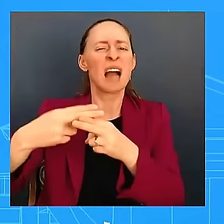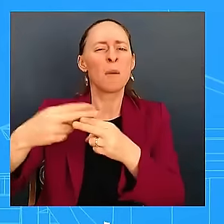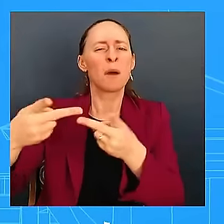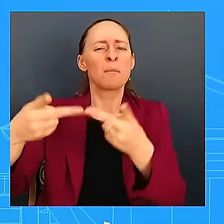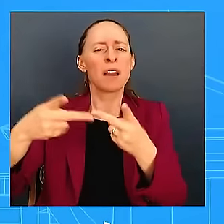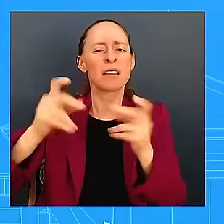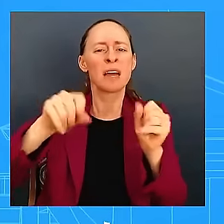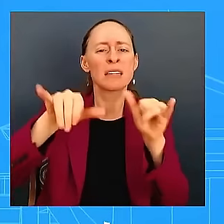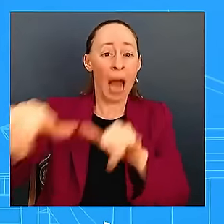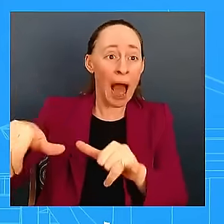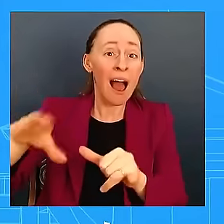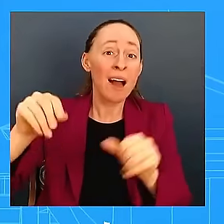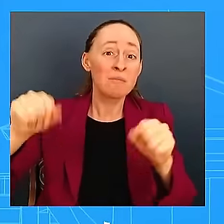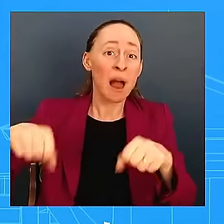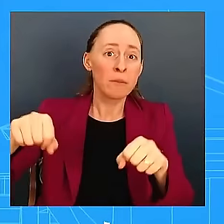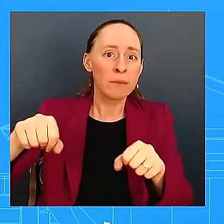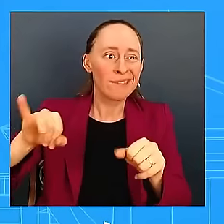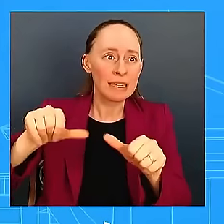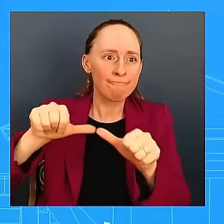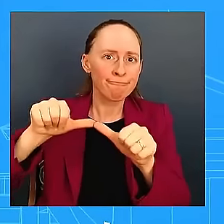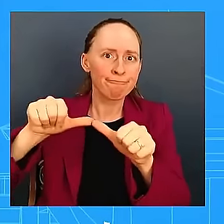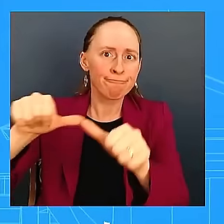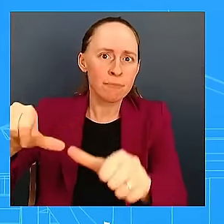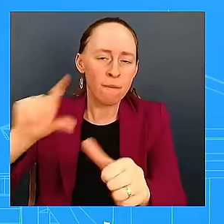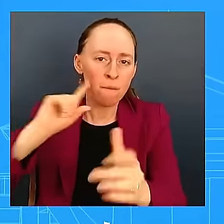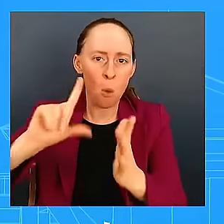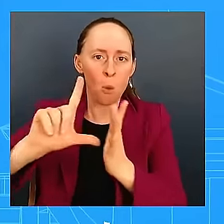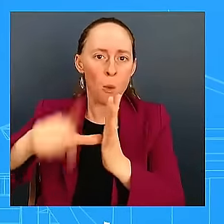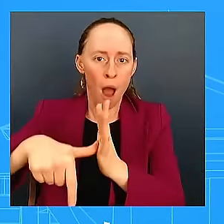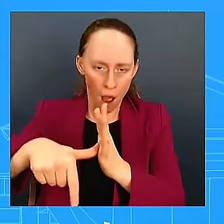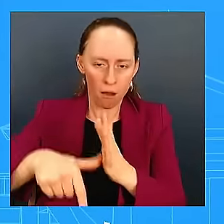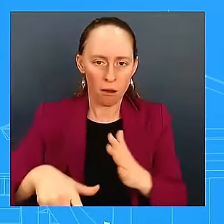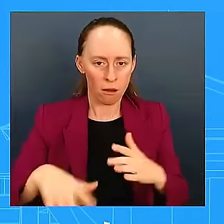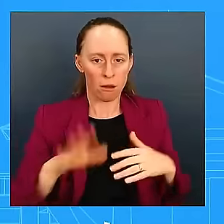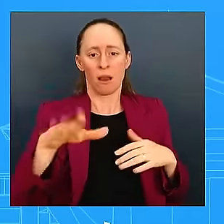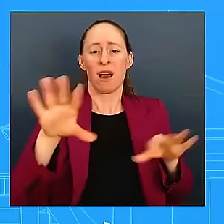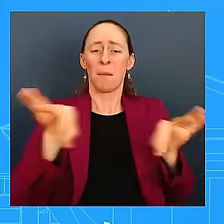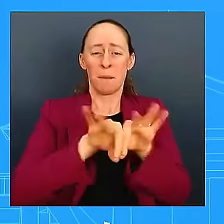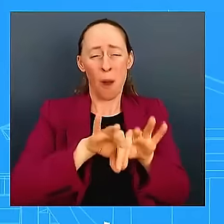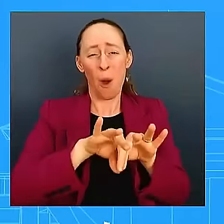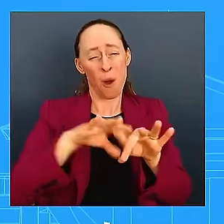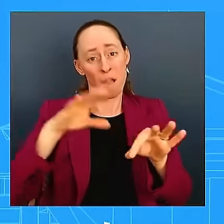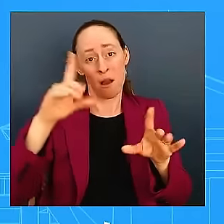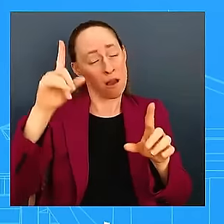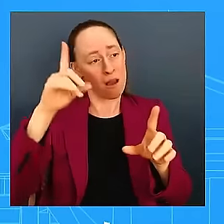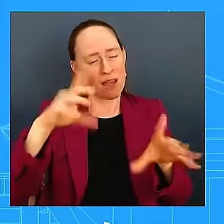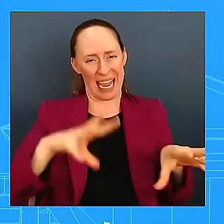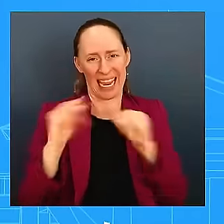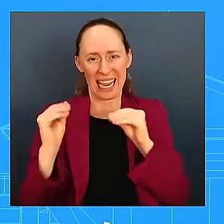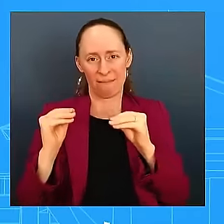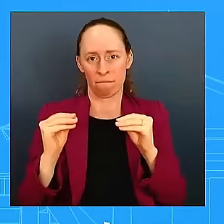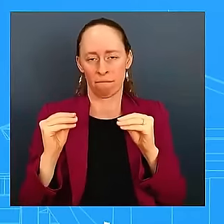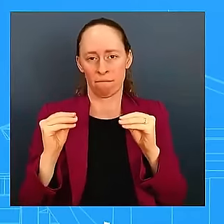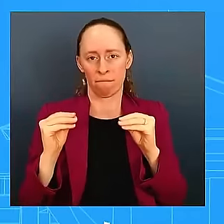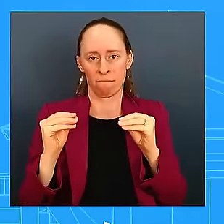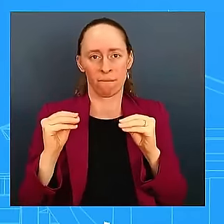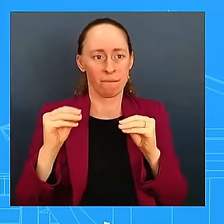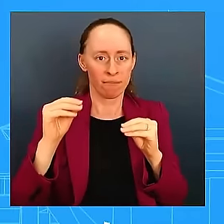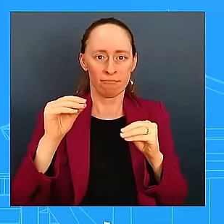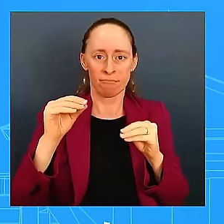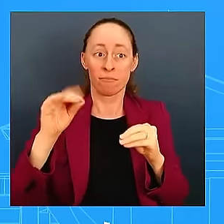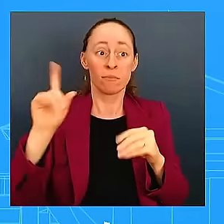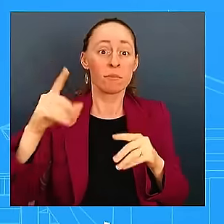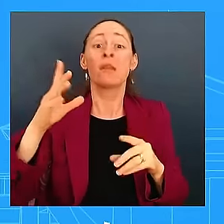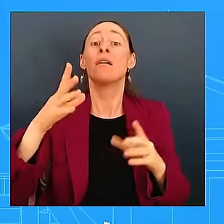initial sheltering concern is just getting out of this storm's path for right now. Then we can work on what those long-term needs are. And that's why the pre-landfall declaration